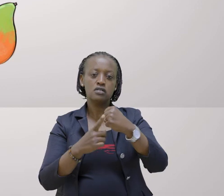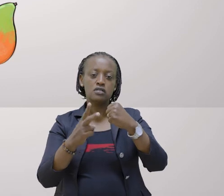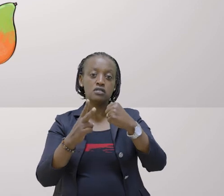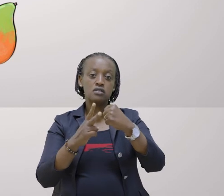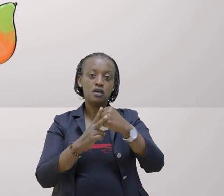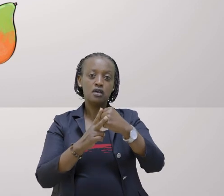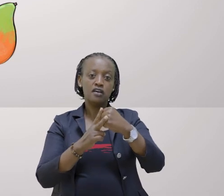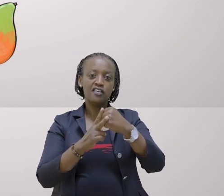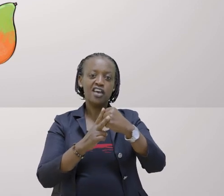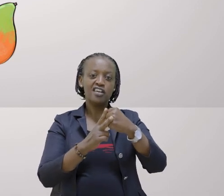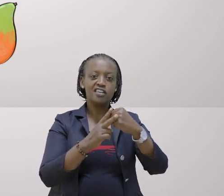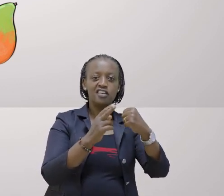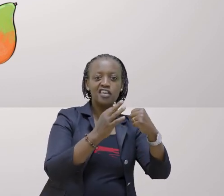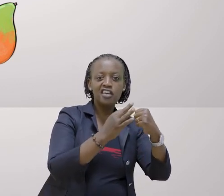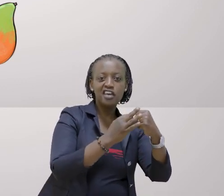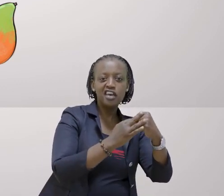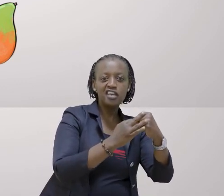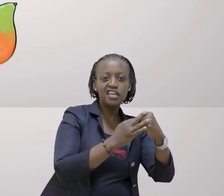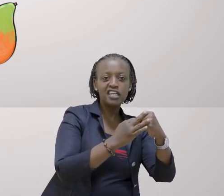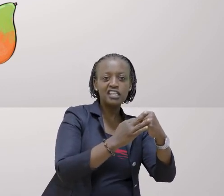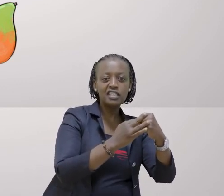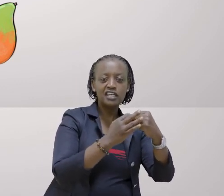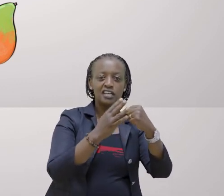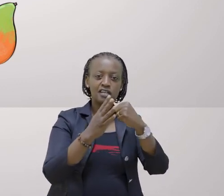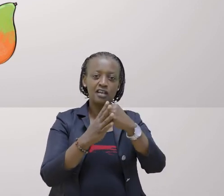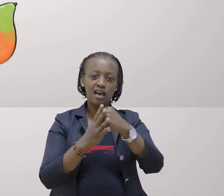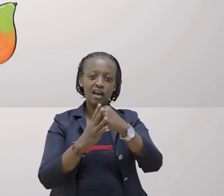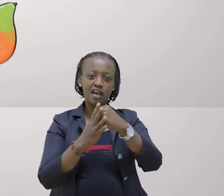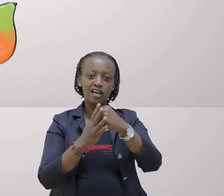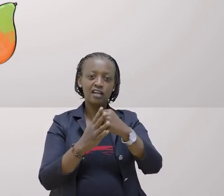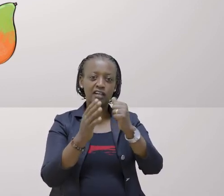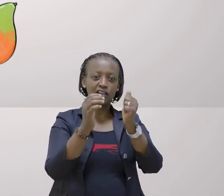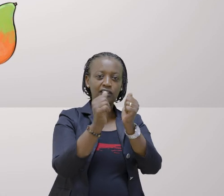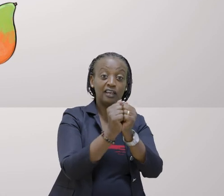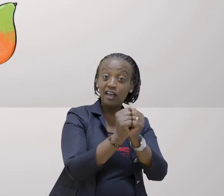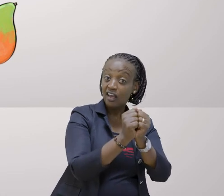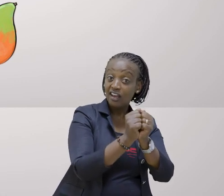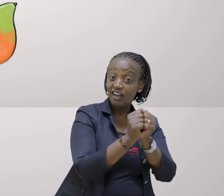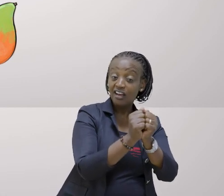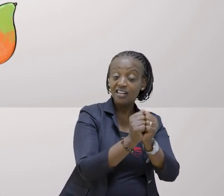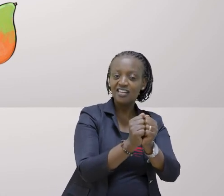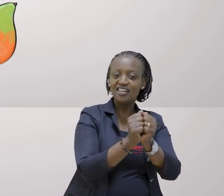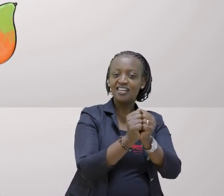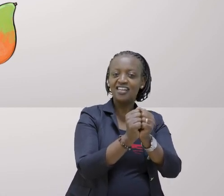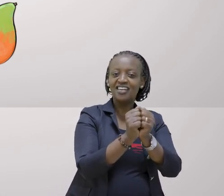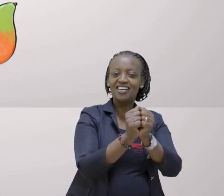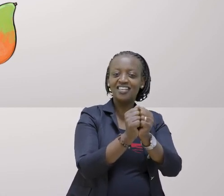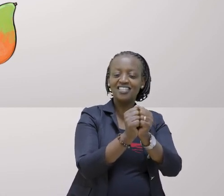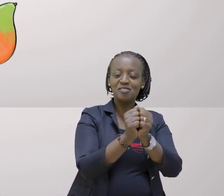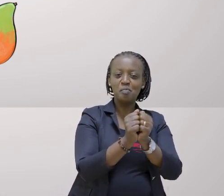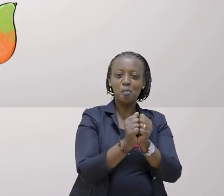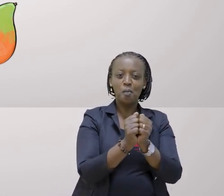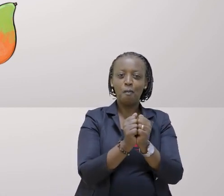6, 7, 8, 9, 10